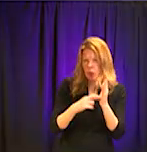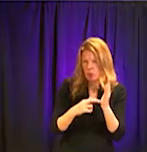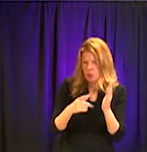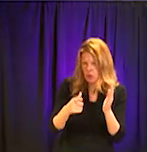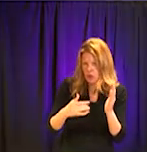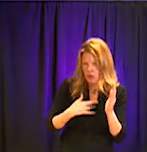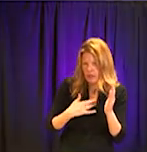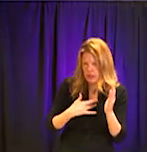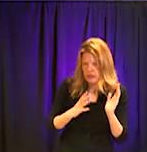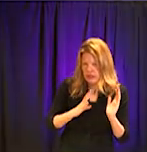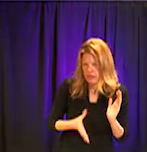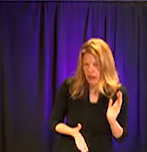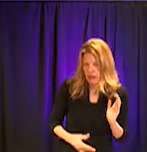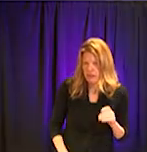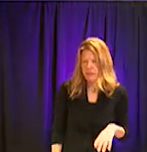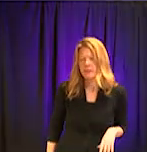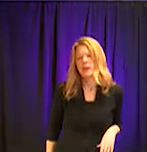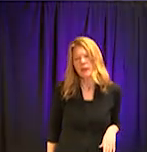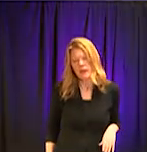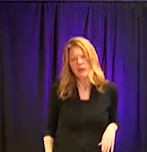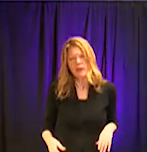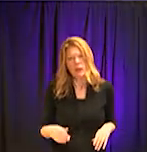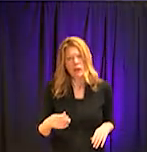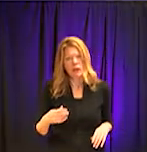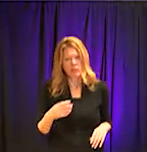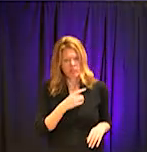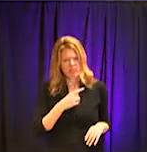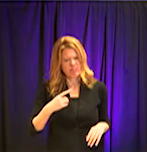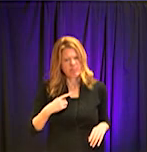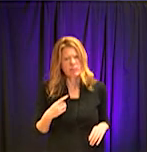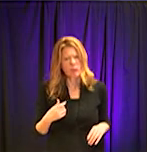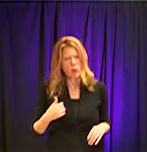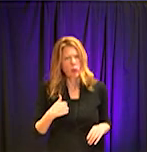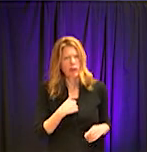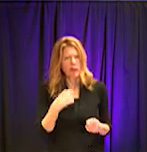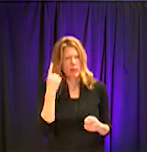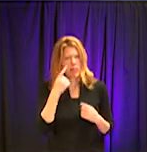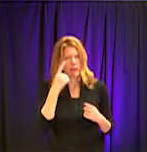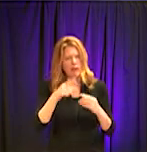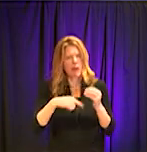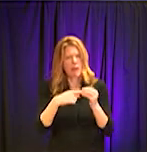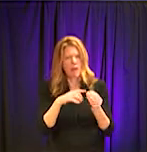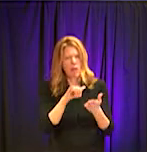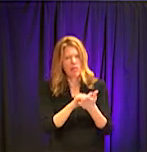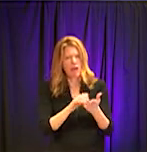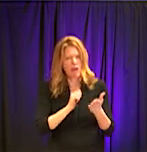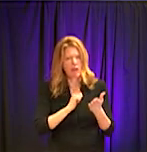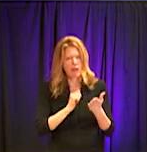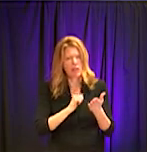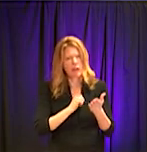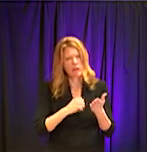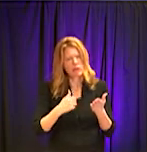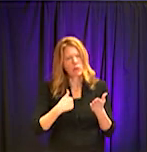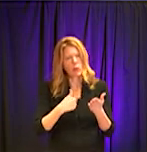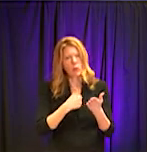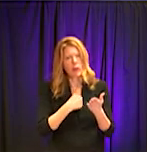we've been asked that question and we've asked it ourselves as well. I think an ad hoc approach